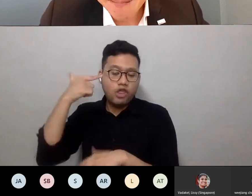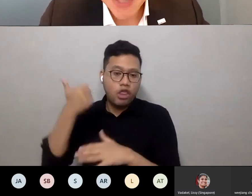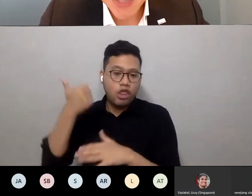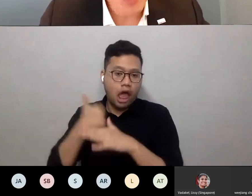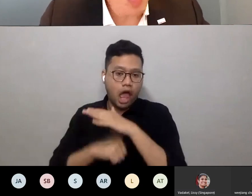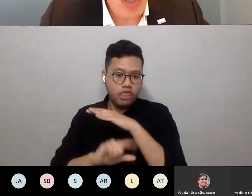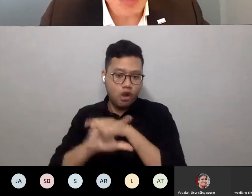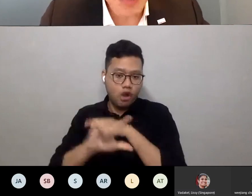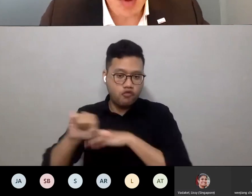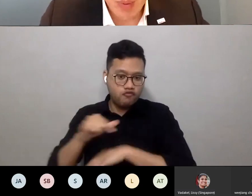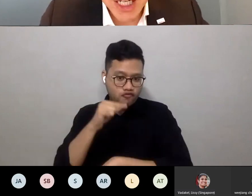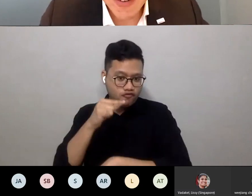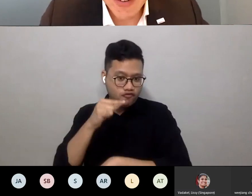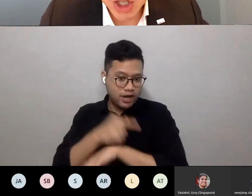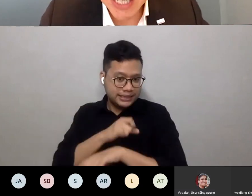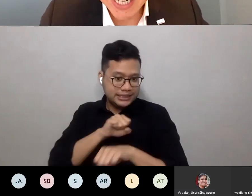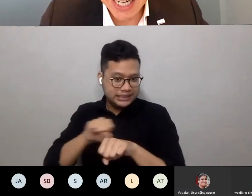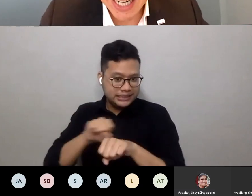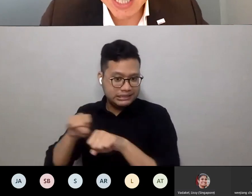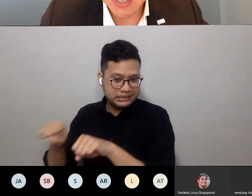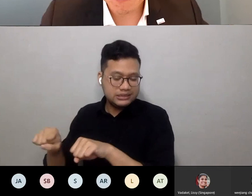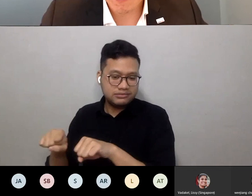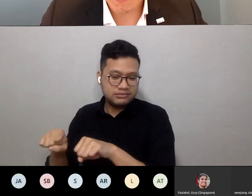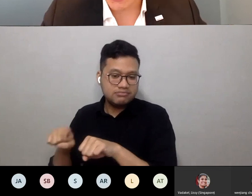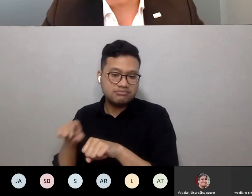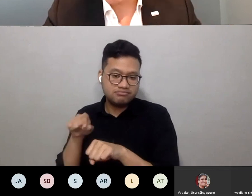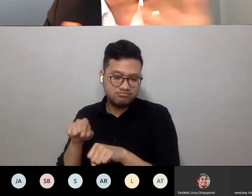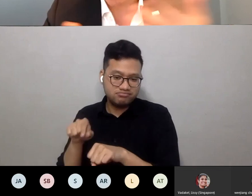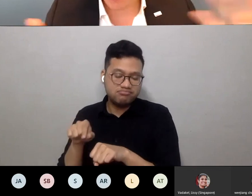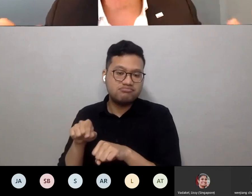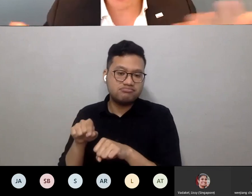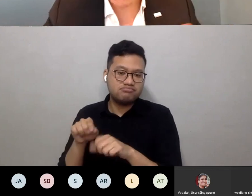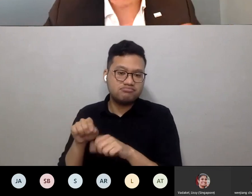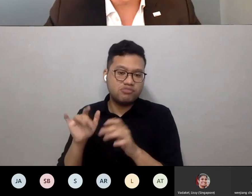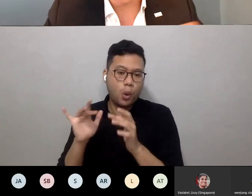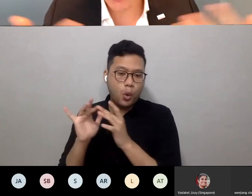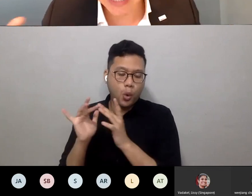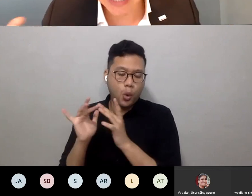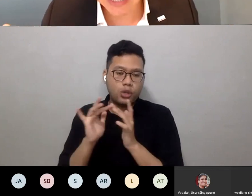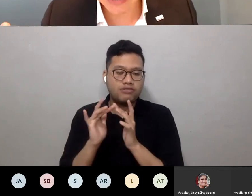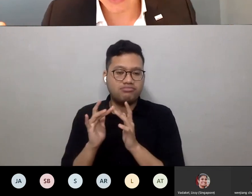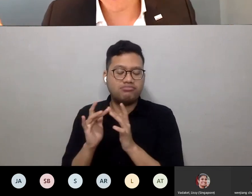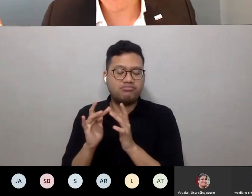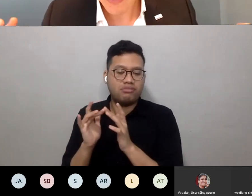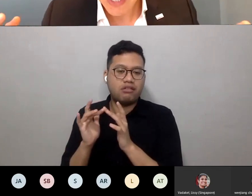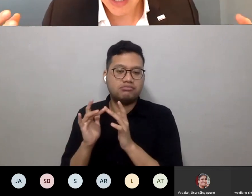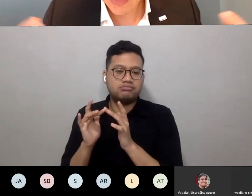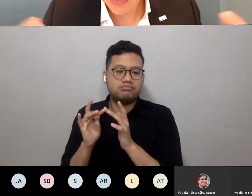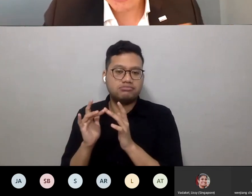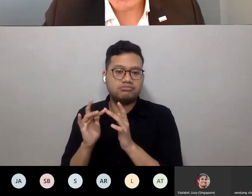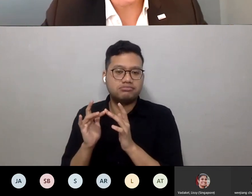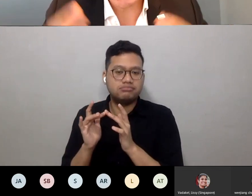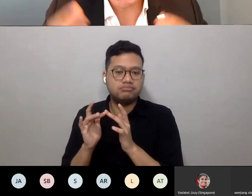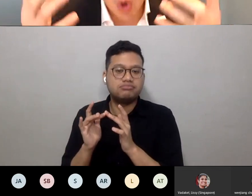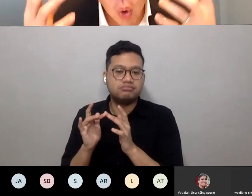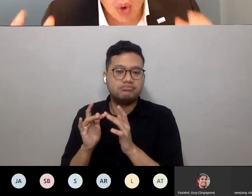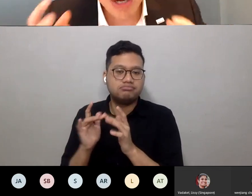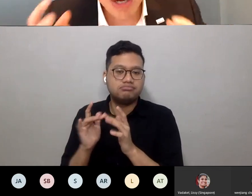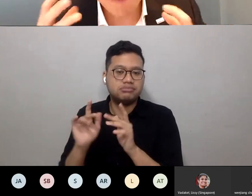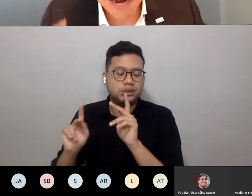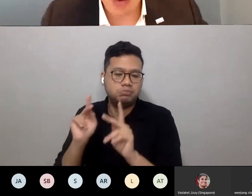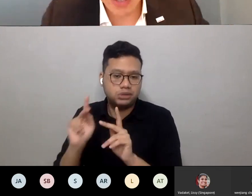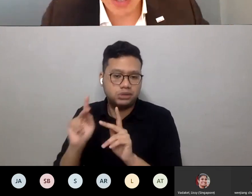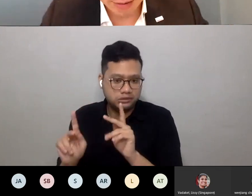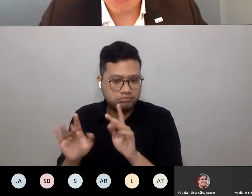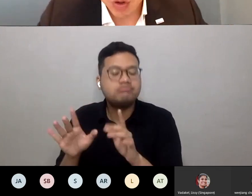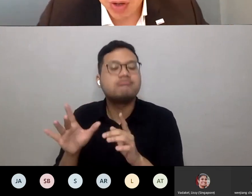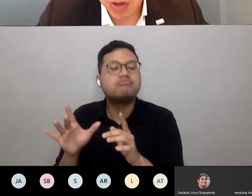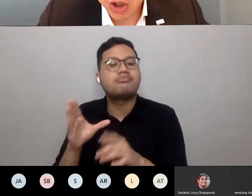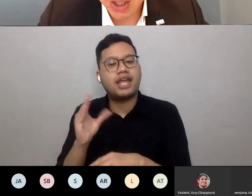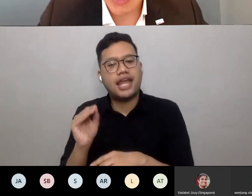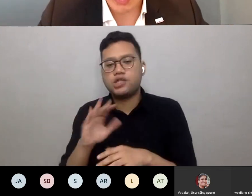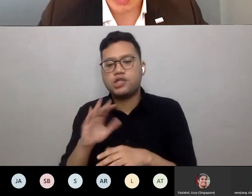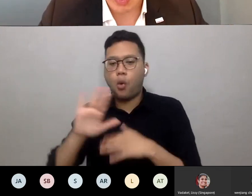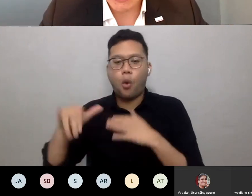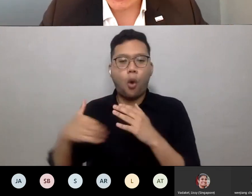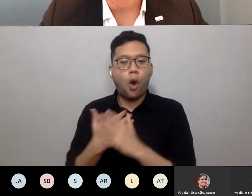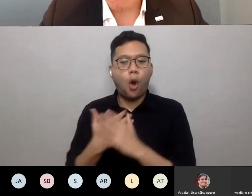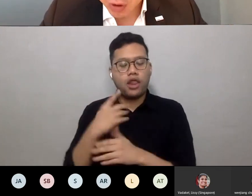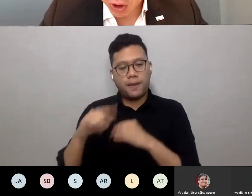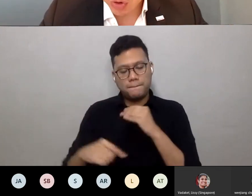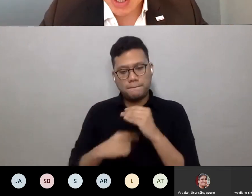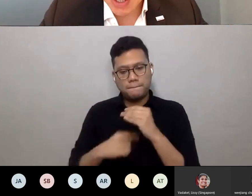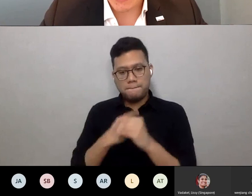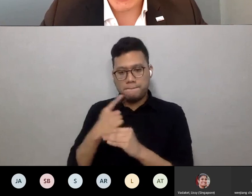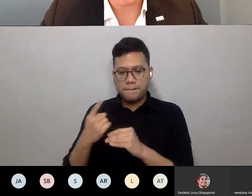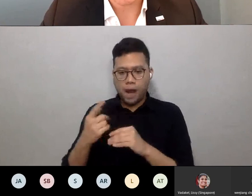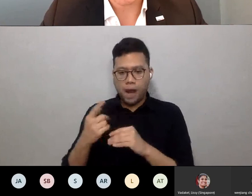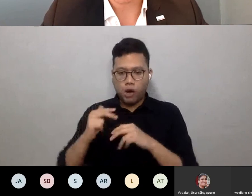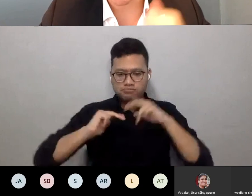London. These were wonderful ways of actually connecting suburban places with the city centre and I think that it is all about the infrastructure as